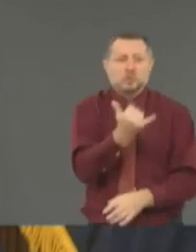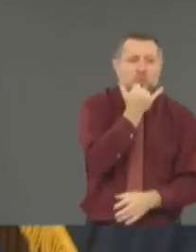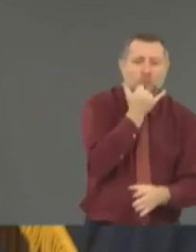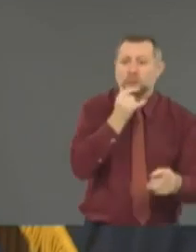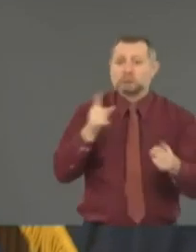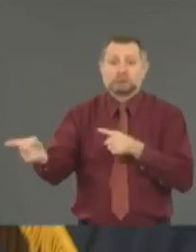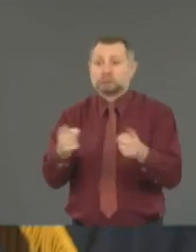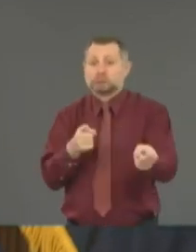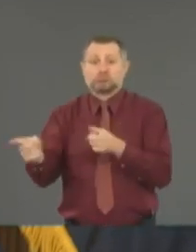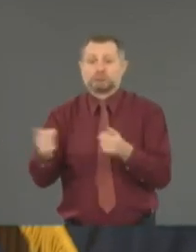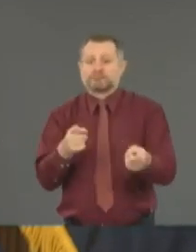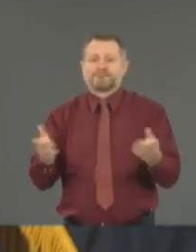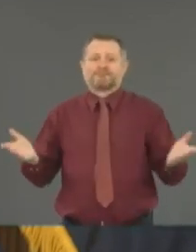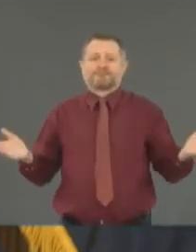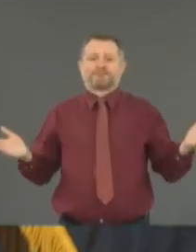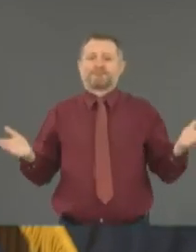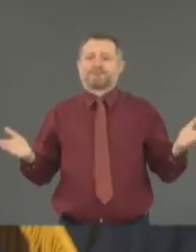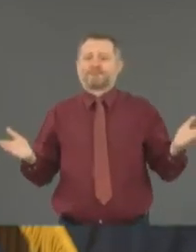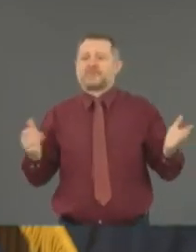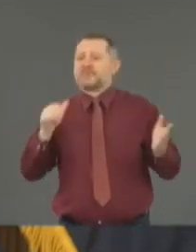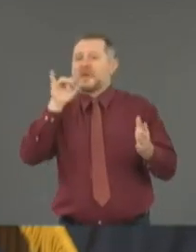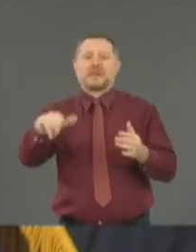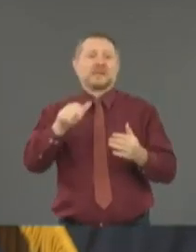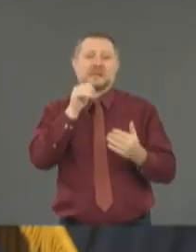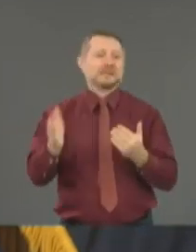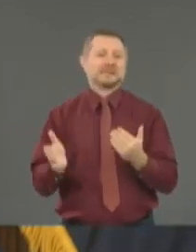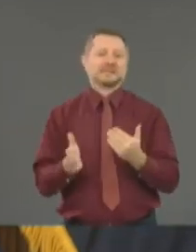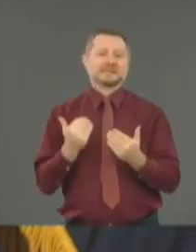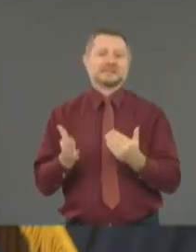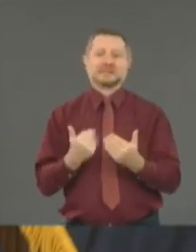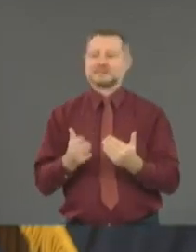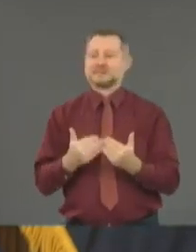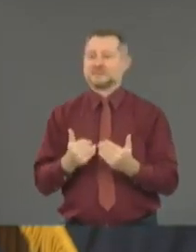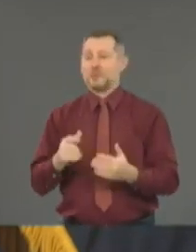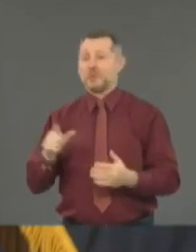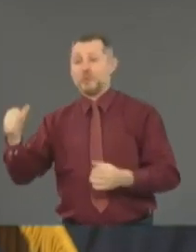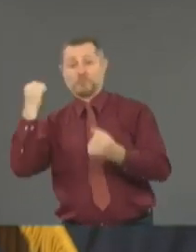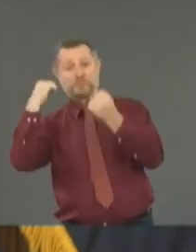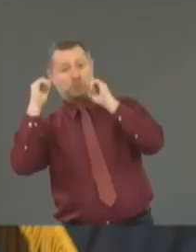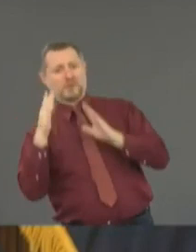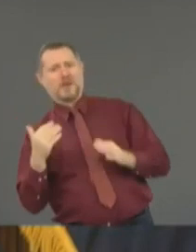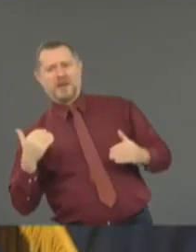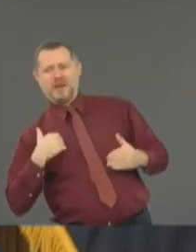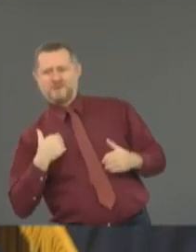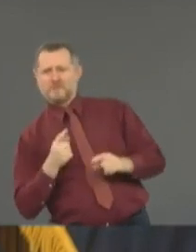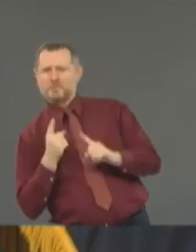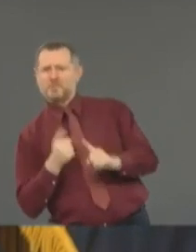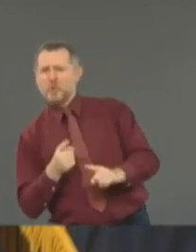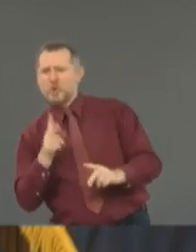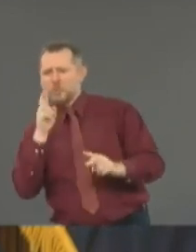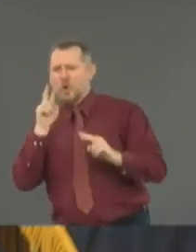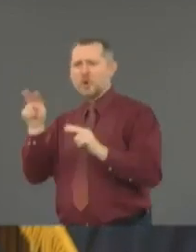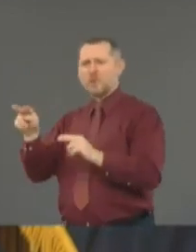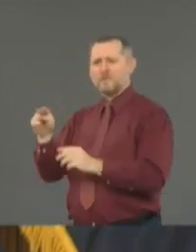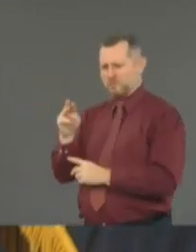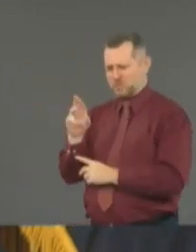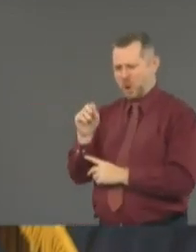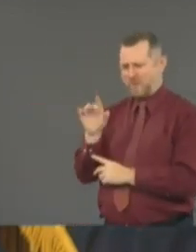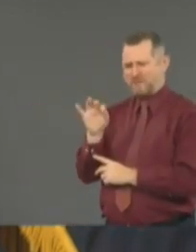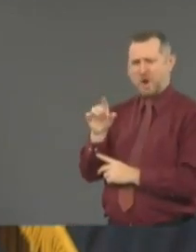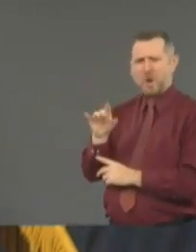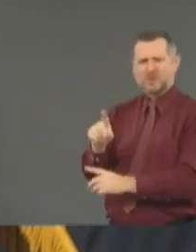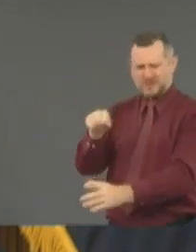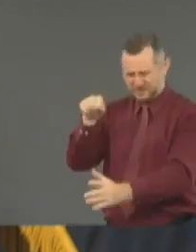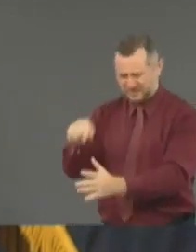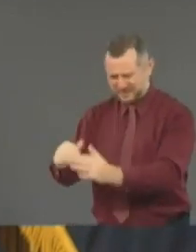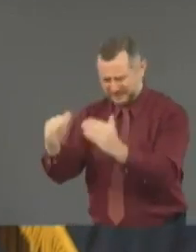Well, it doesn't work that way. Protesters have a point. They looked at what Mr. Floyd did. They're outraged. They're right. Police